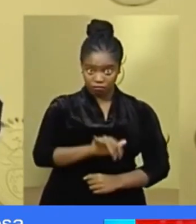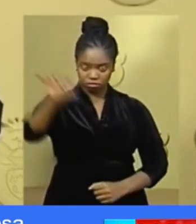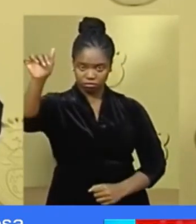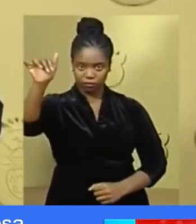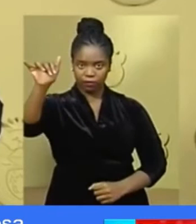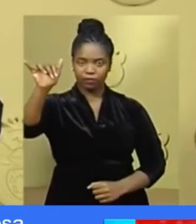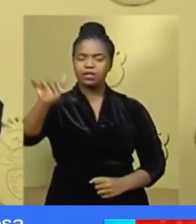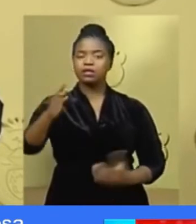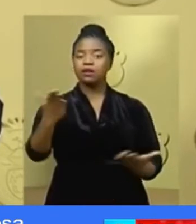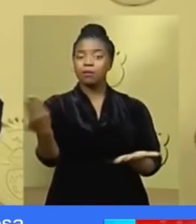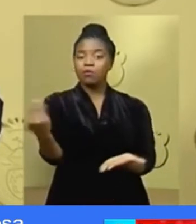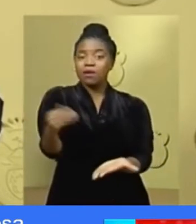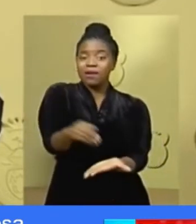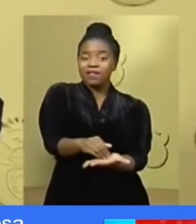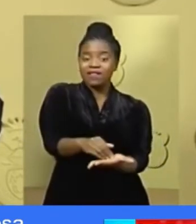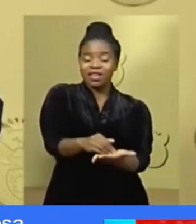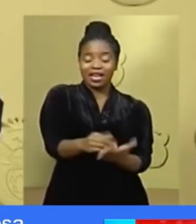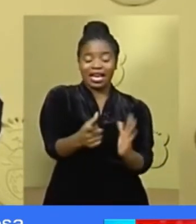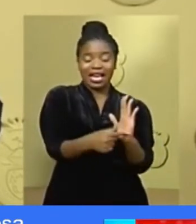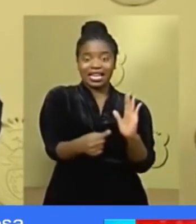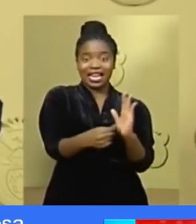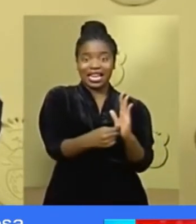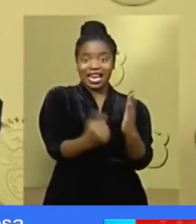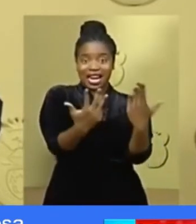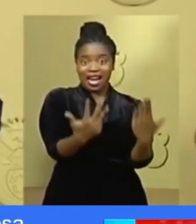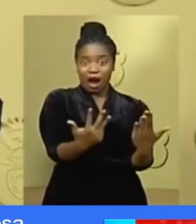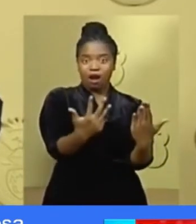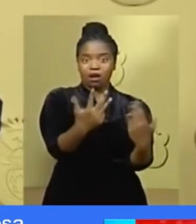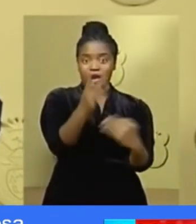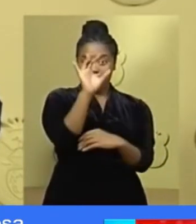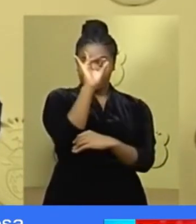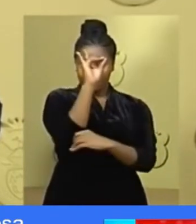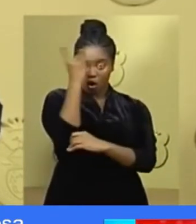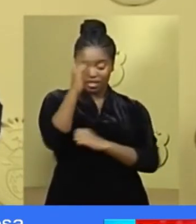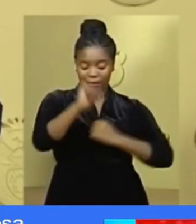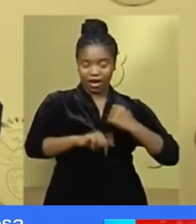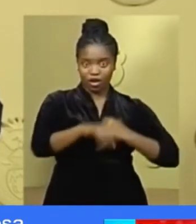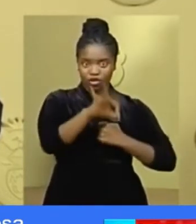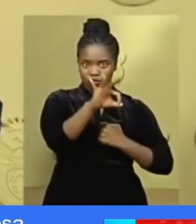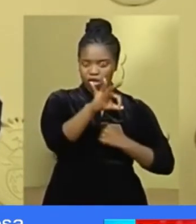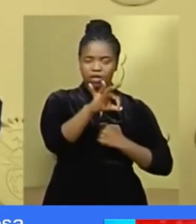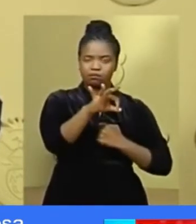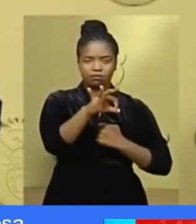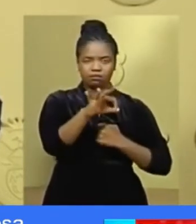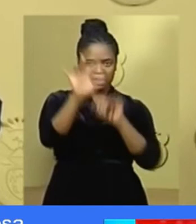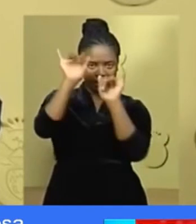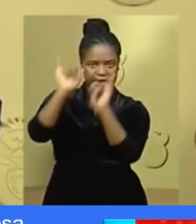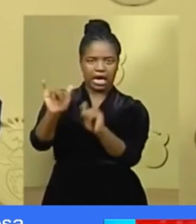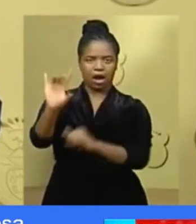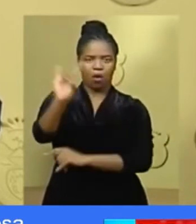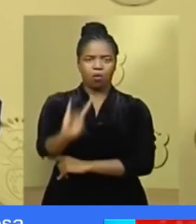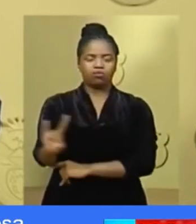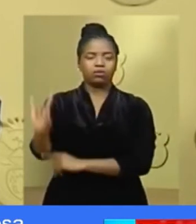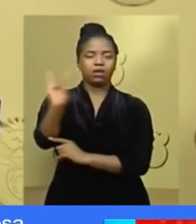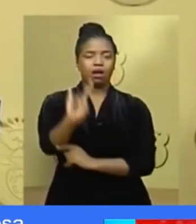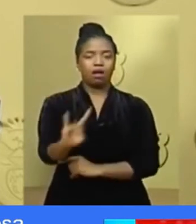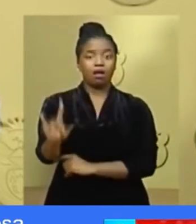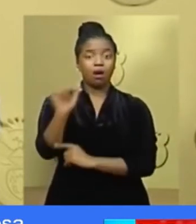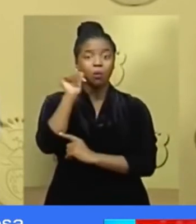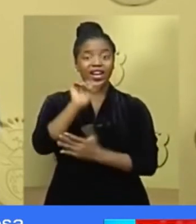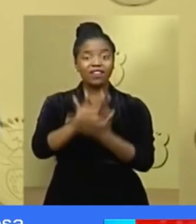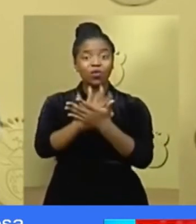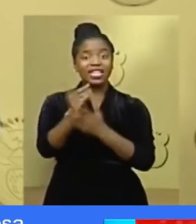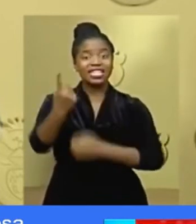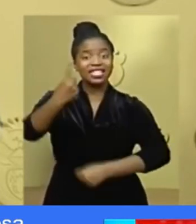9th March 2020 from high risk countries will be confined to their hotels until they have